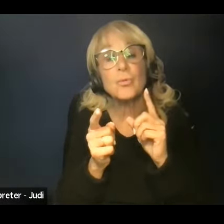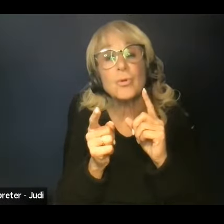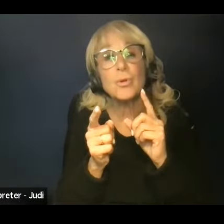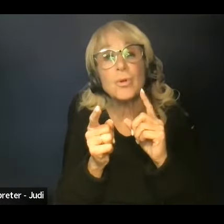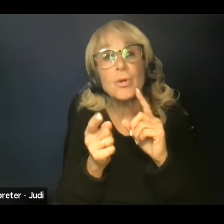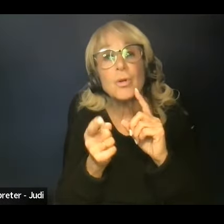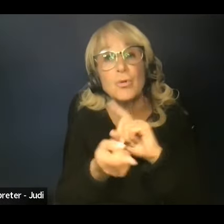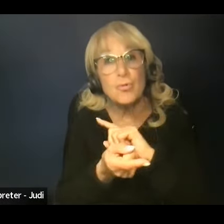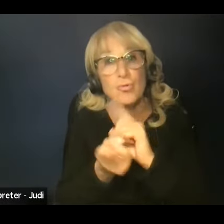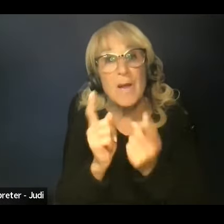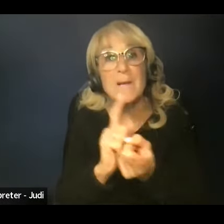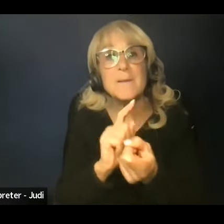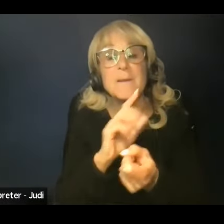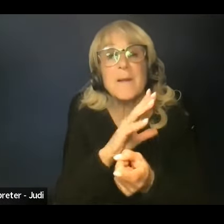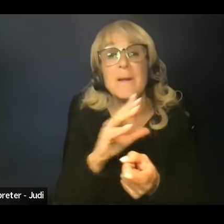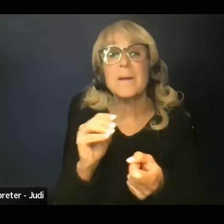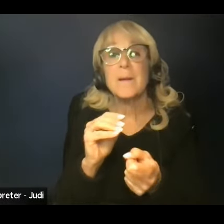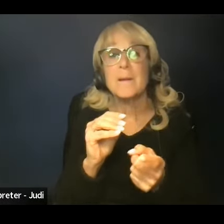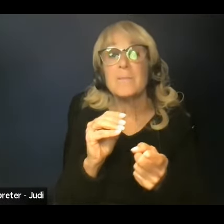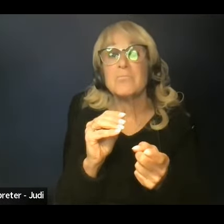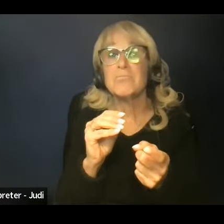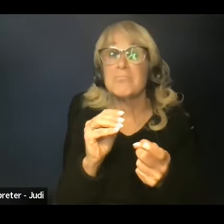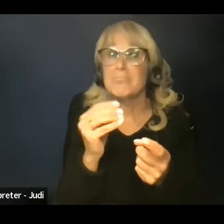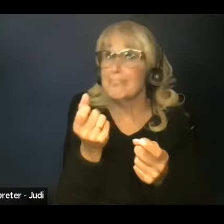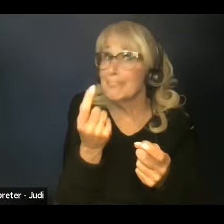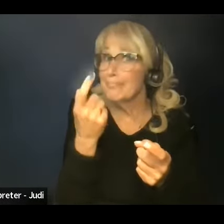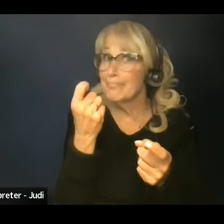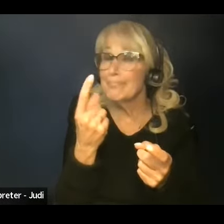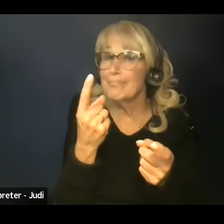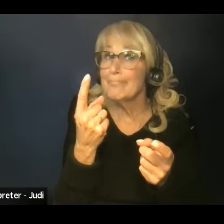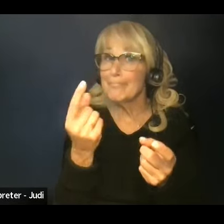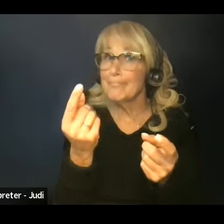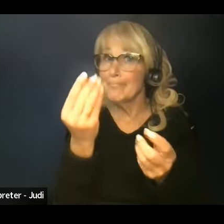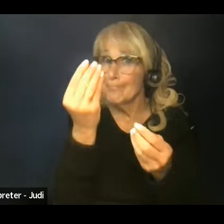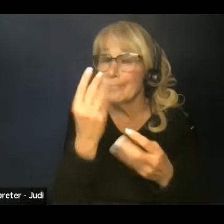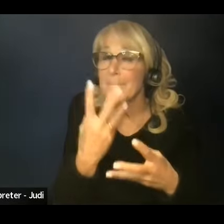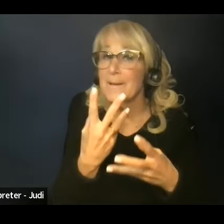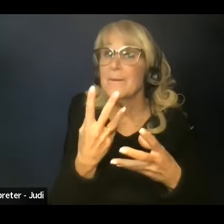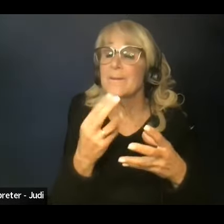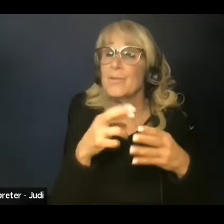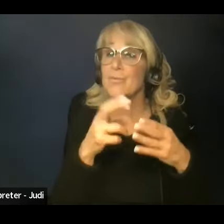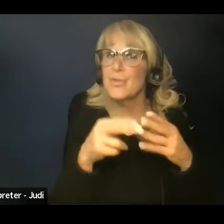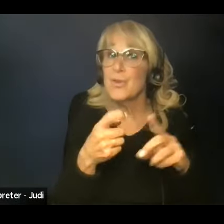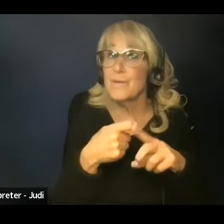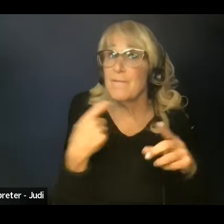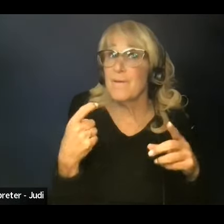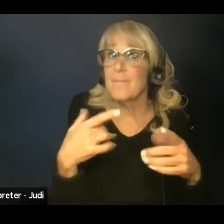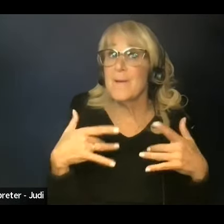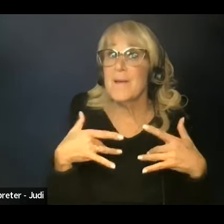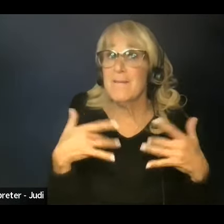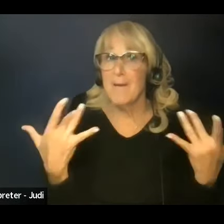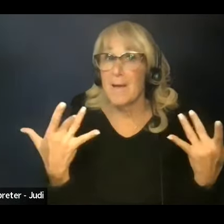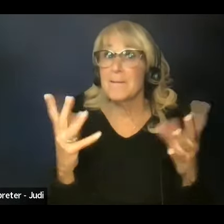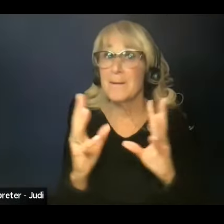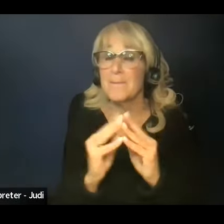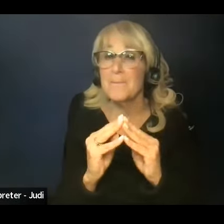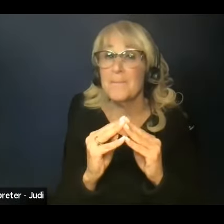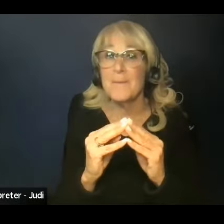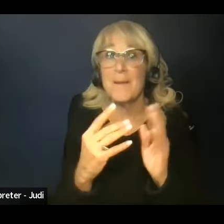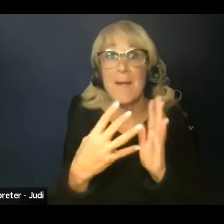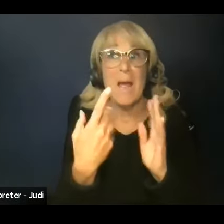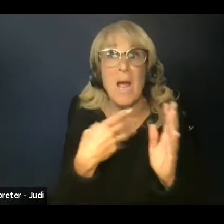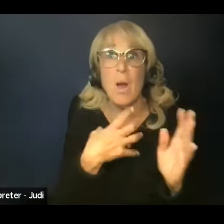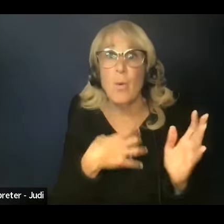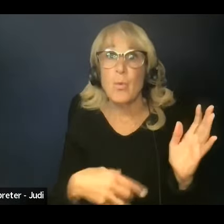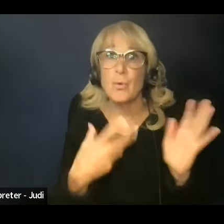results that we got from the event. And they were so impressive. I wish we had a copy of the picture that we were all able